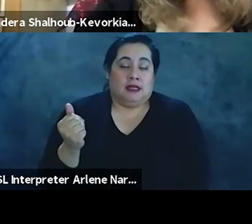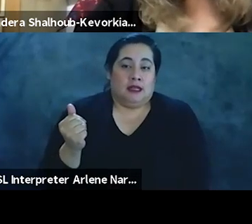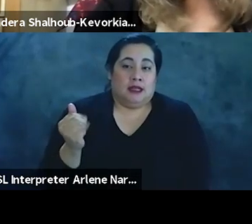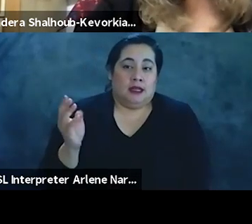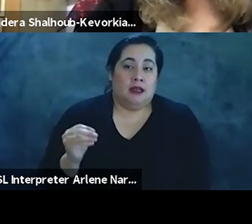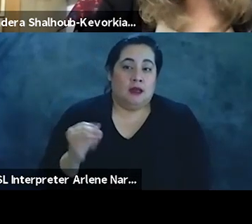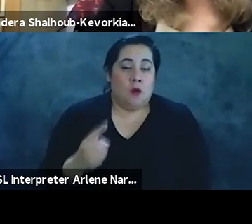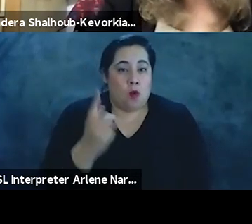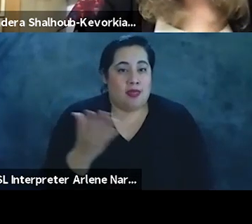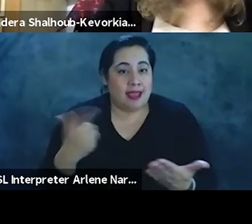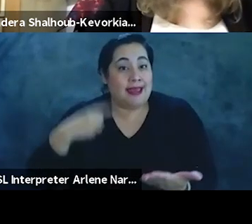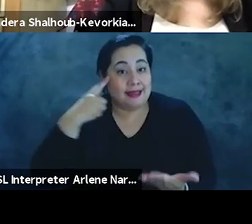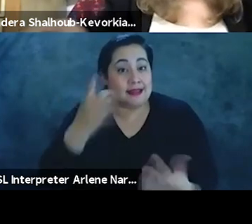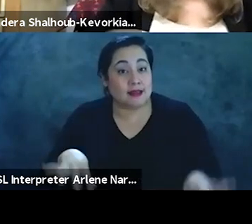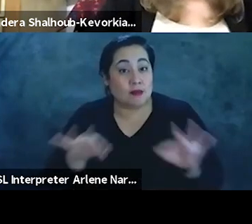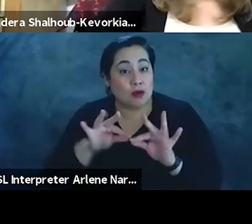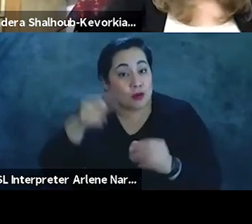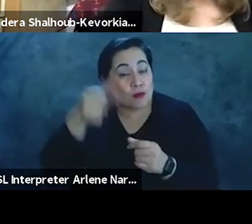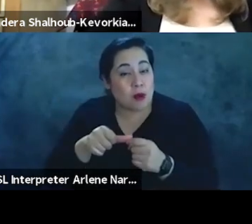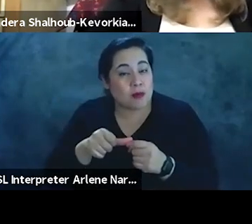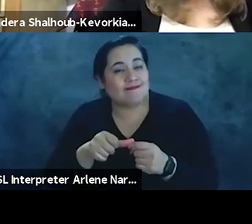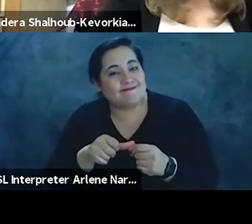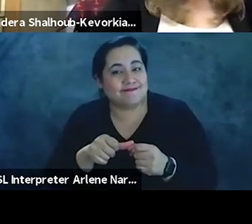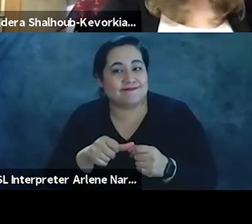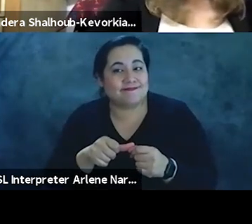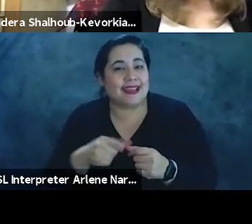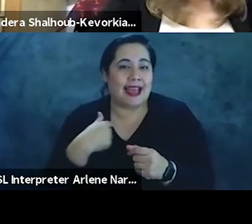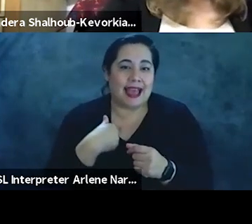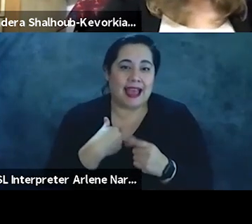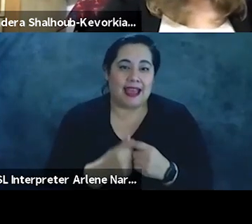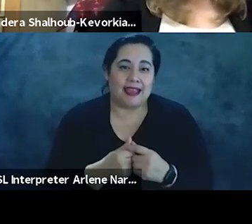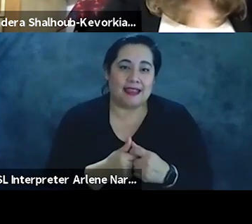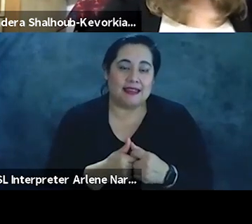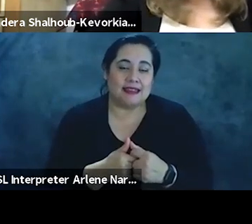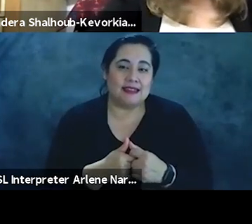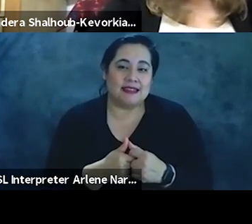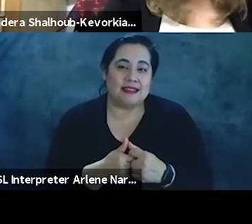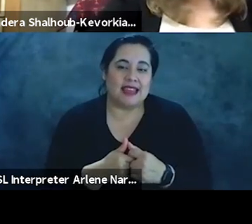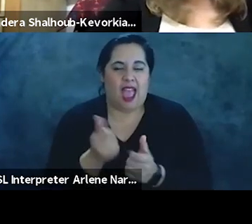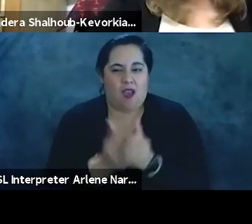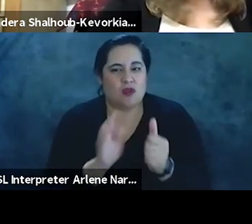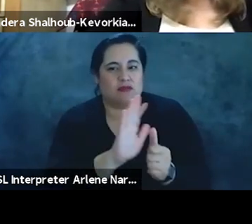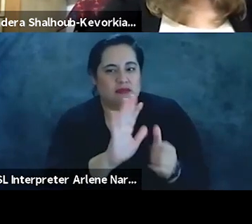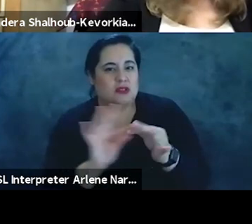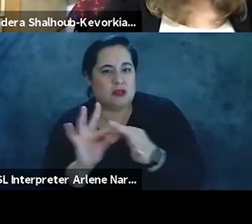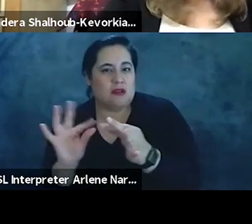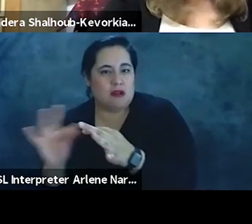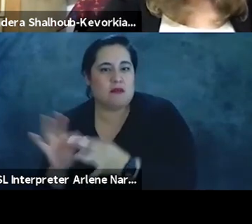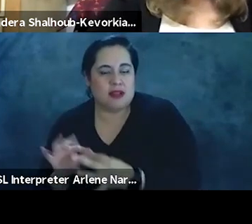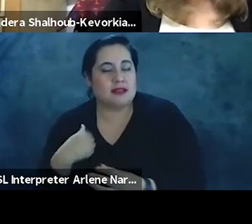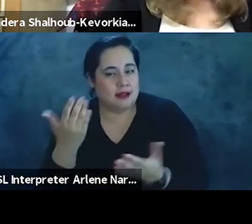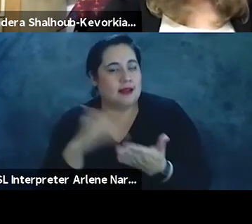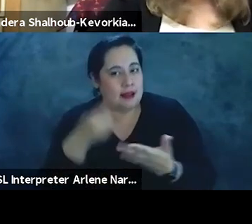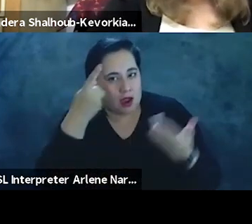One thing that I think is important to remember, I, you know, I, everyone's comments, again,